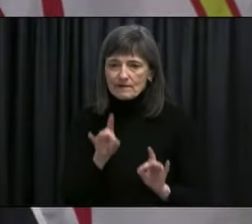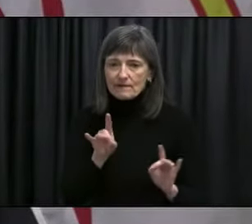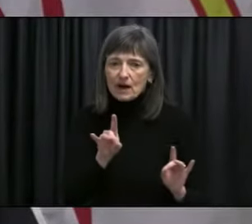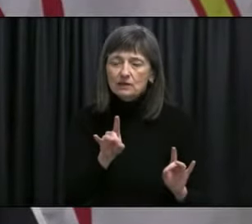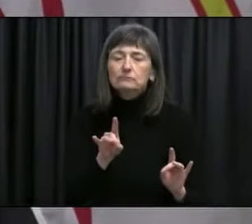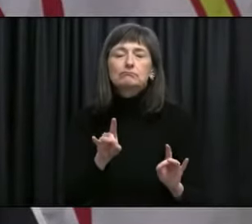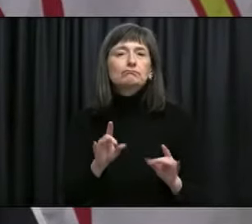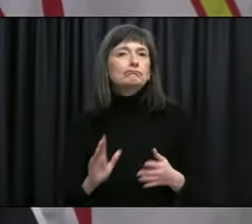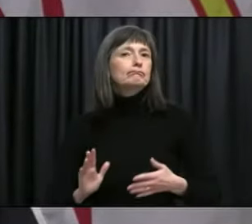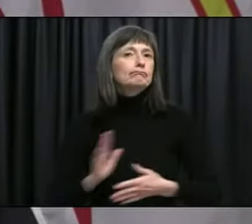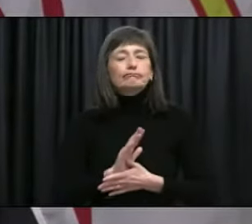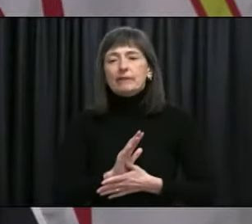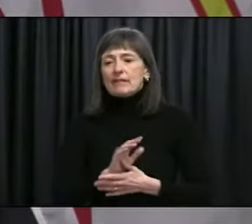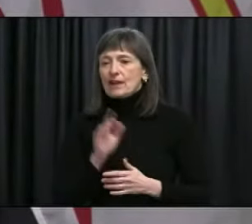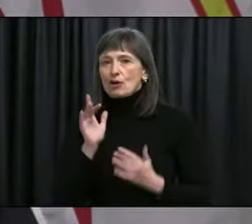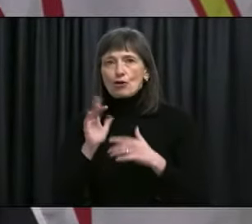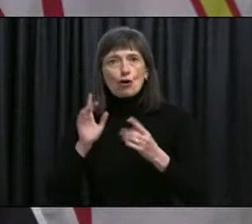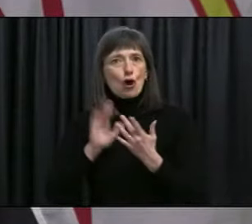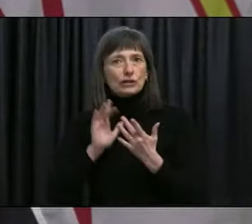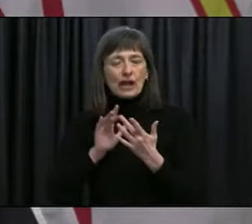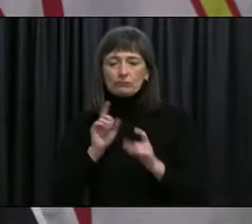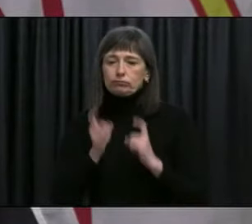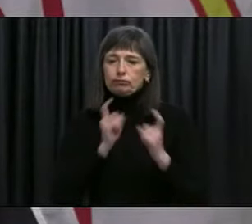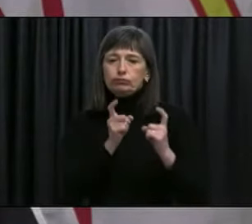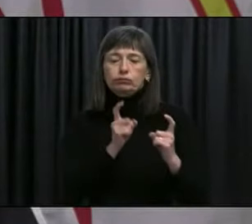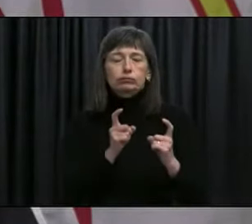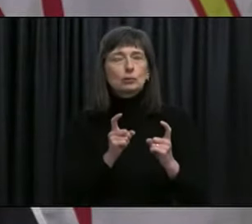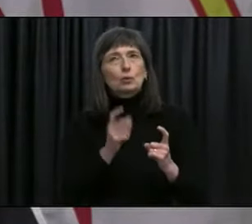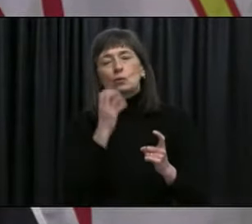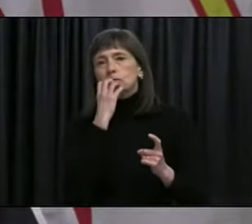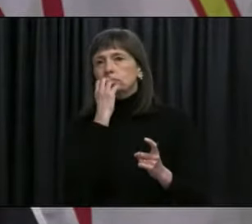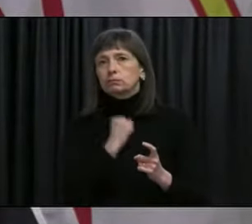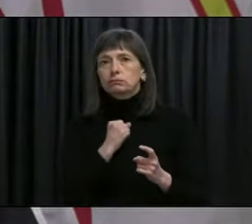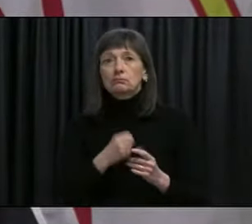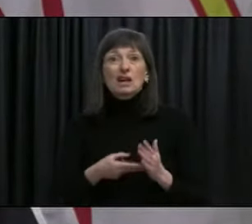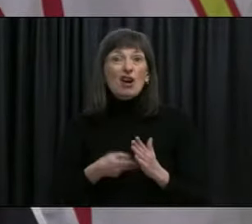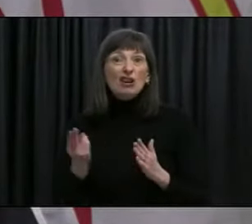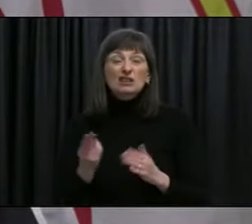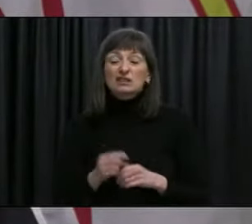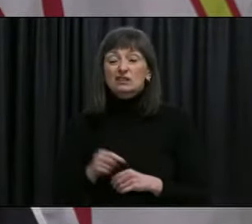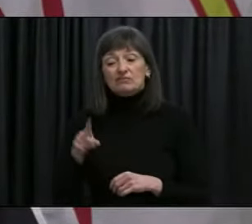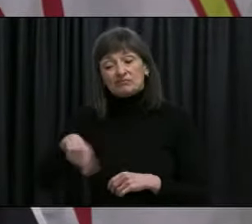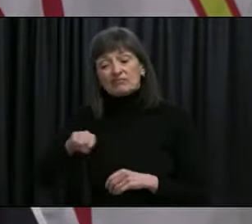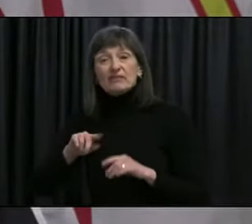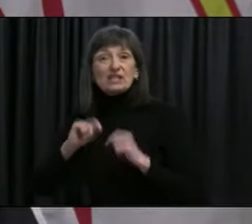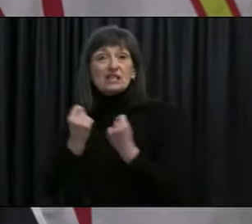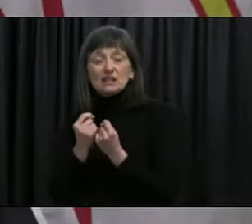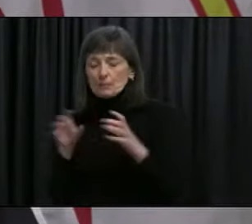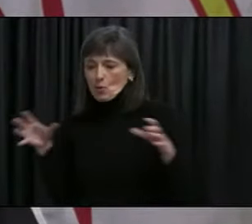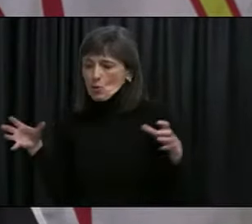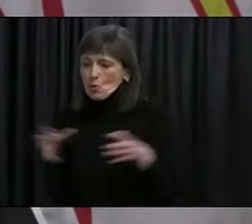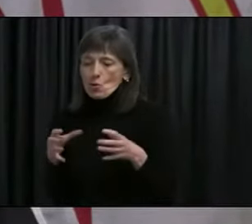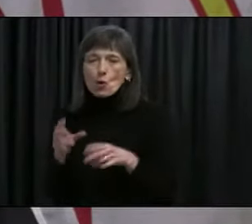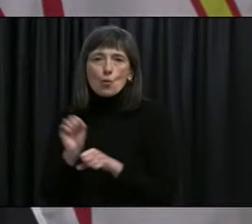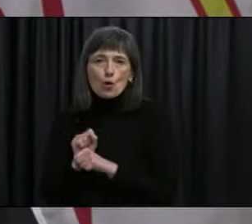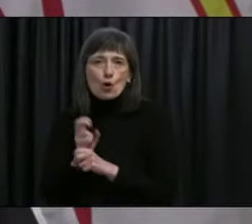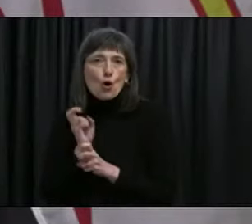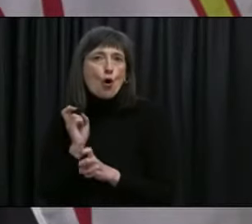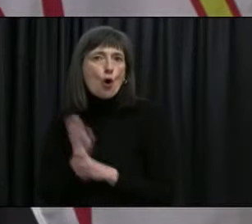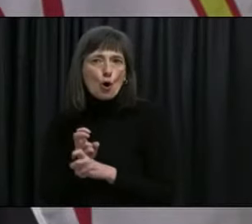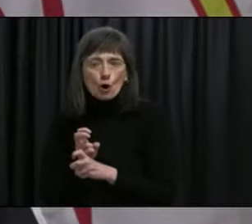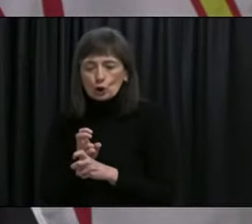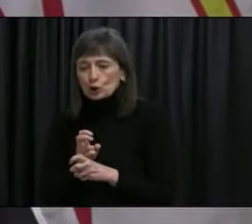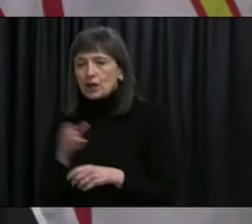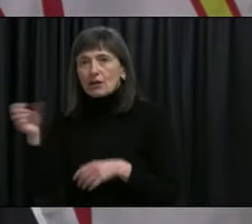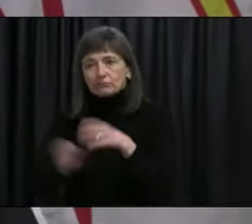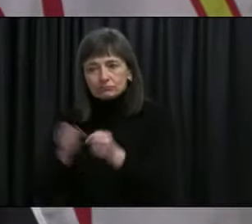was certainly very very important and to be honest everybody had to pull together to do to do that we